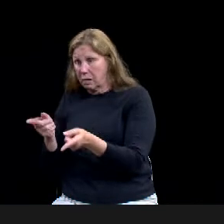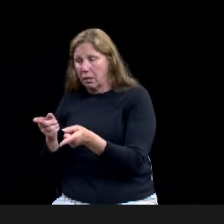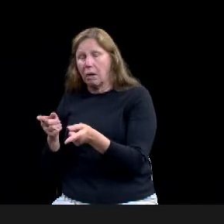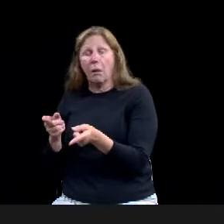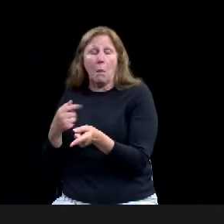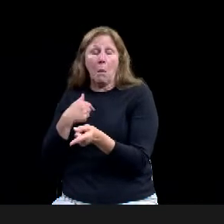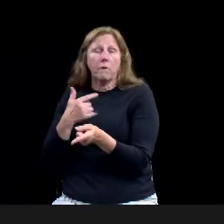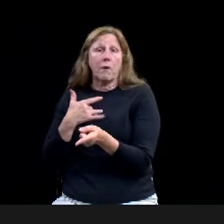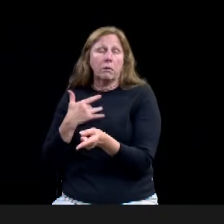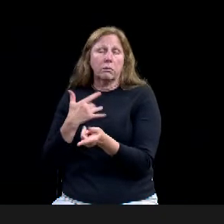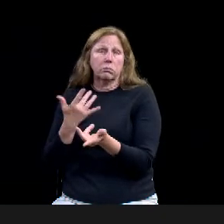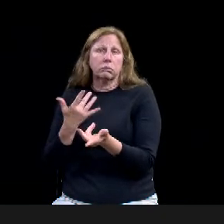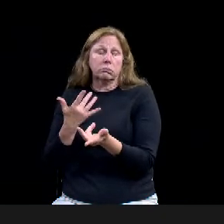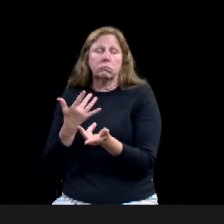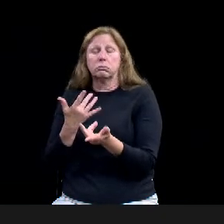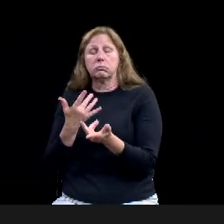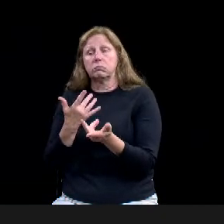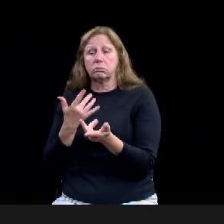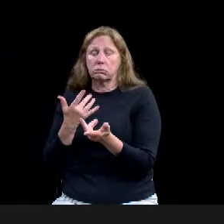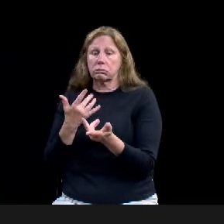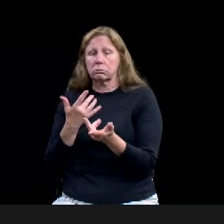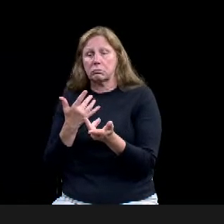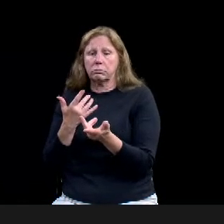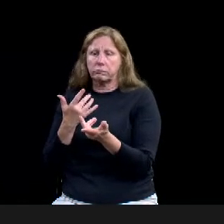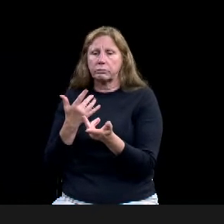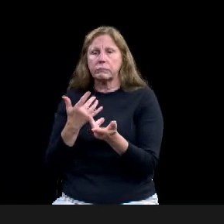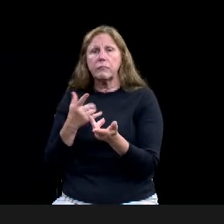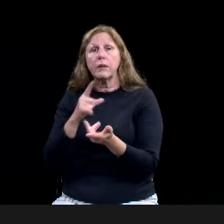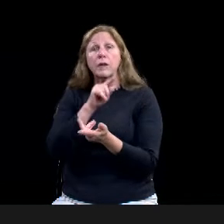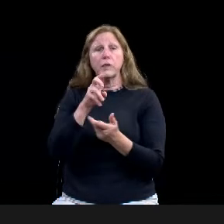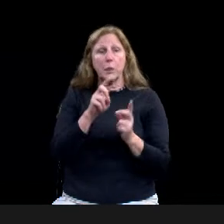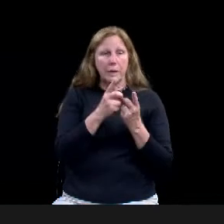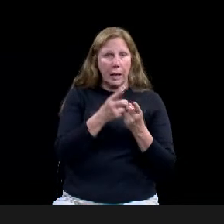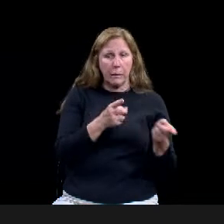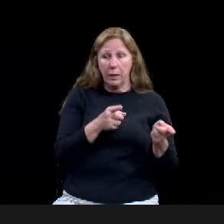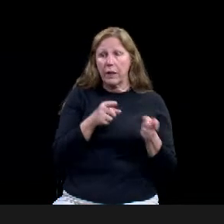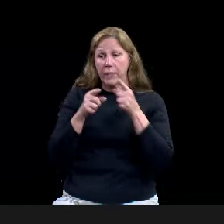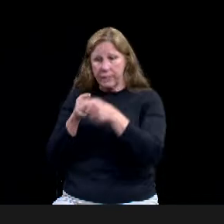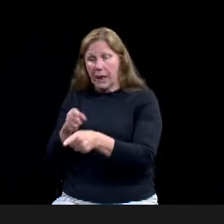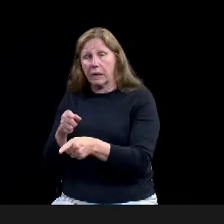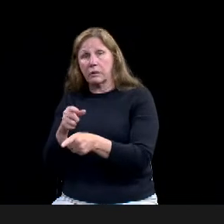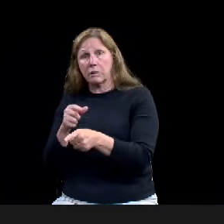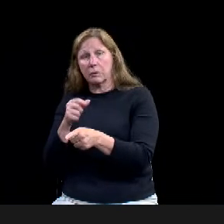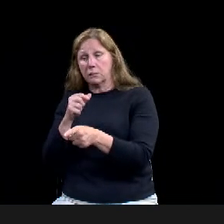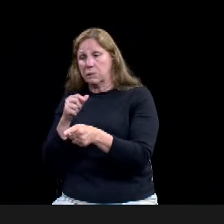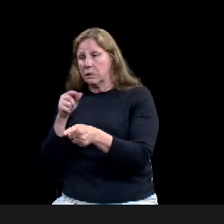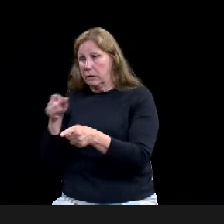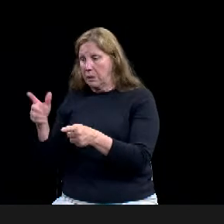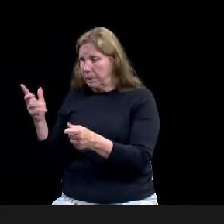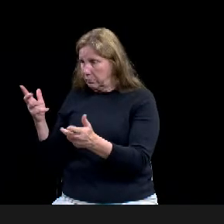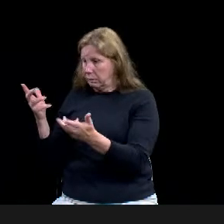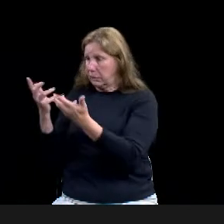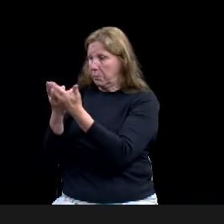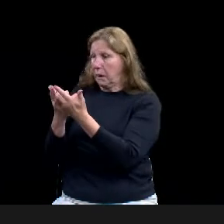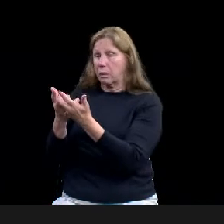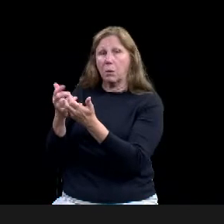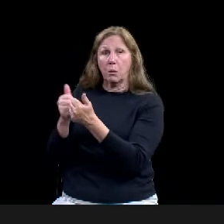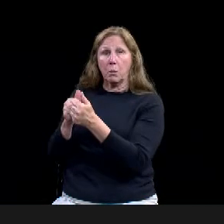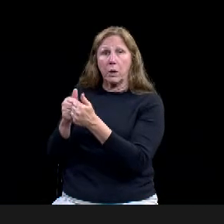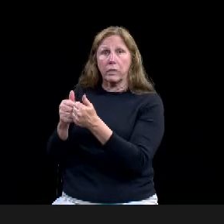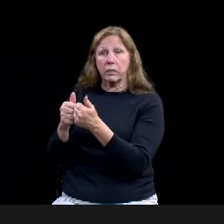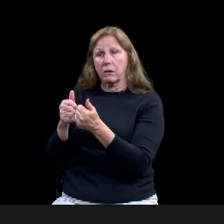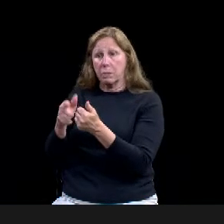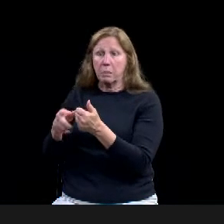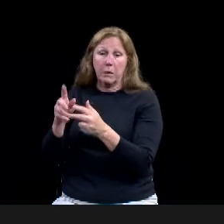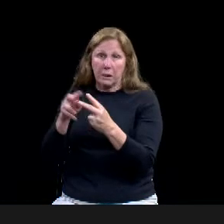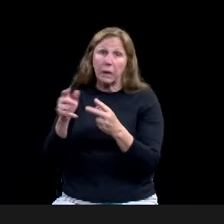can be compatible with single family neighborhoods. Um, you know, O3 is the zoning we use and, and, um, around single family neighborhoods, we,